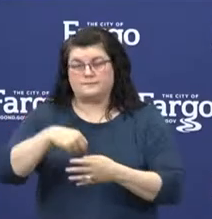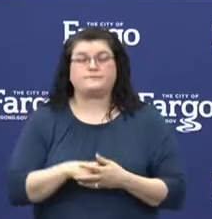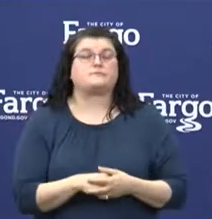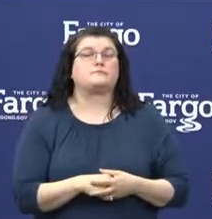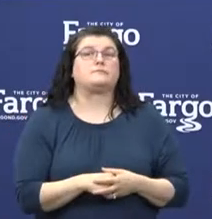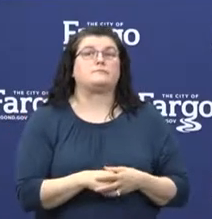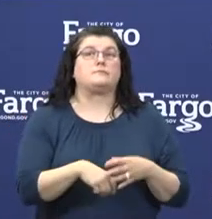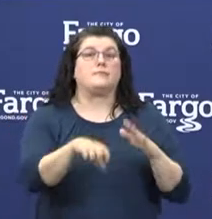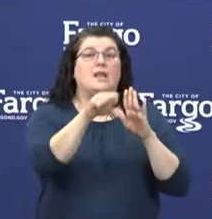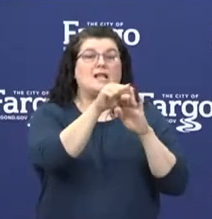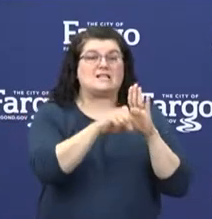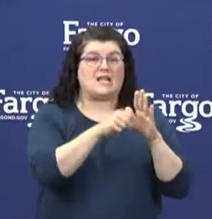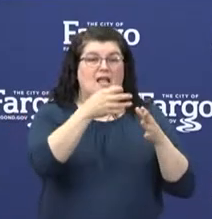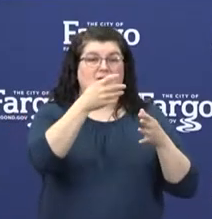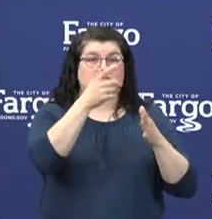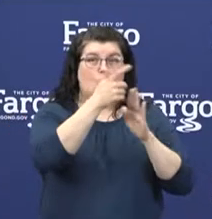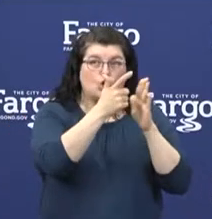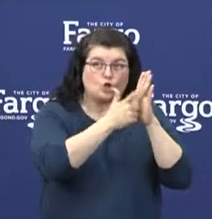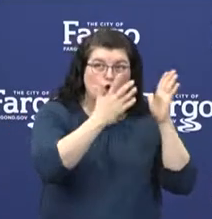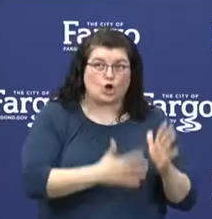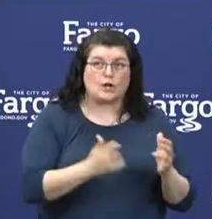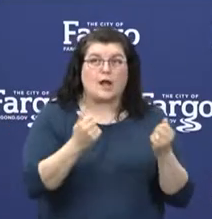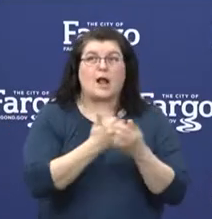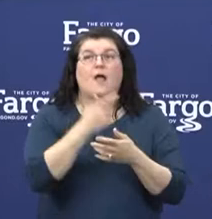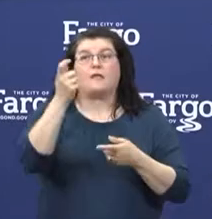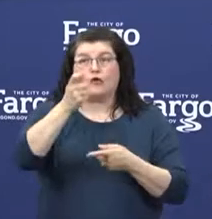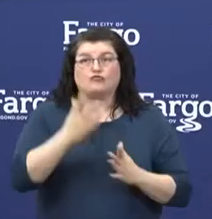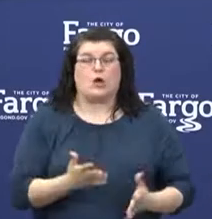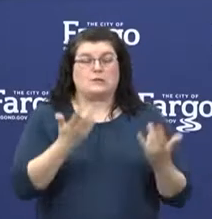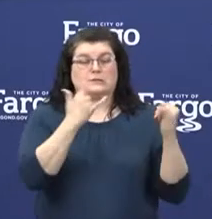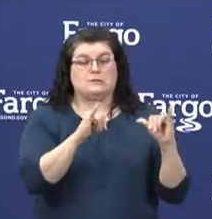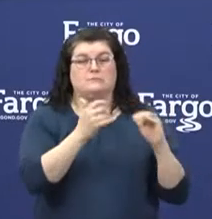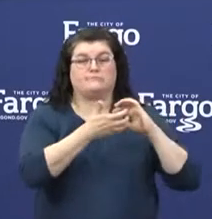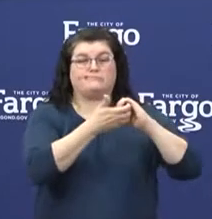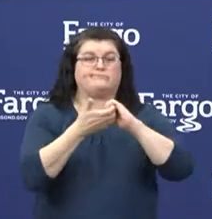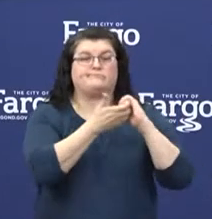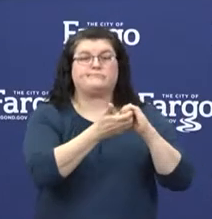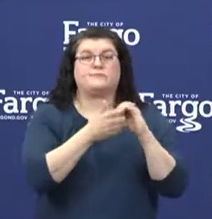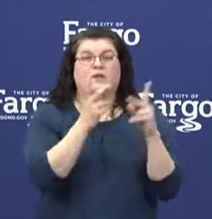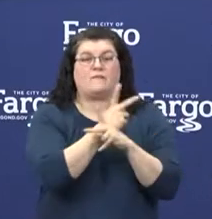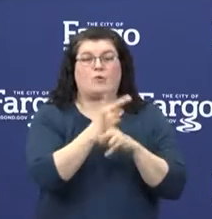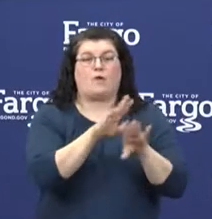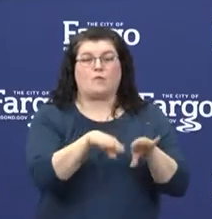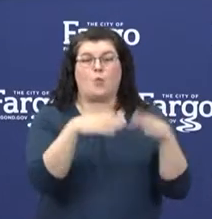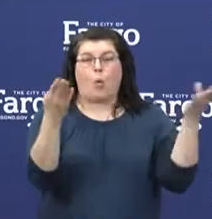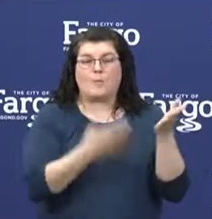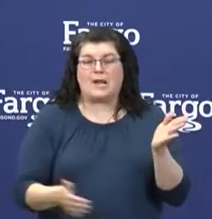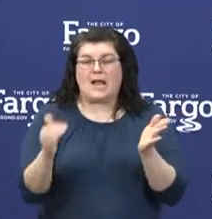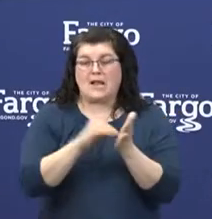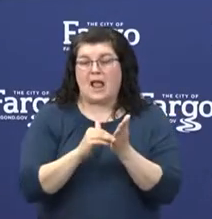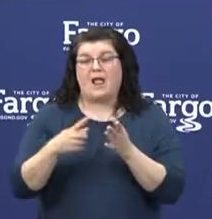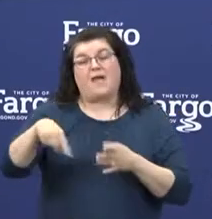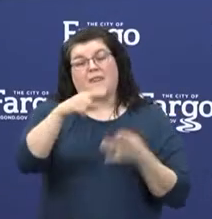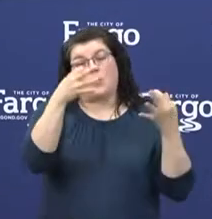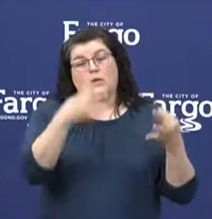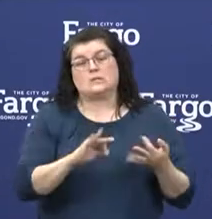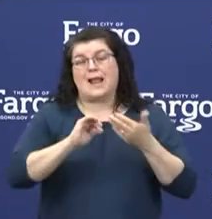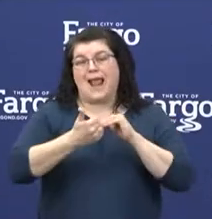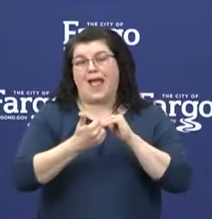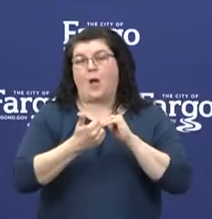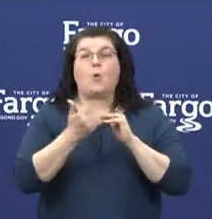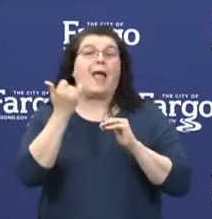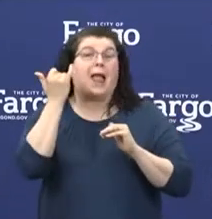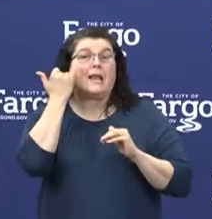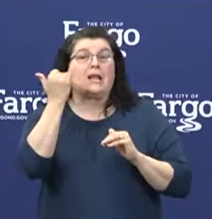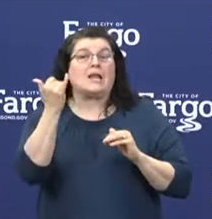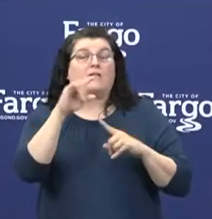state's attorney, offices, judges to come up with a plan for reopening. These leaders will determine how and when we're going to fully reopen the court system and